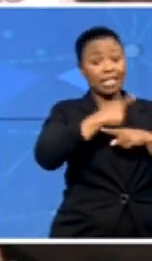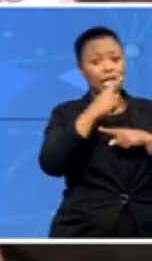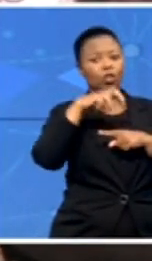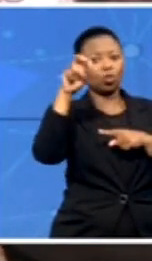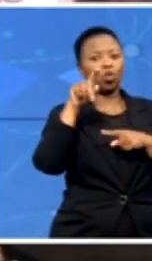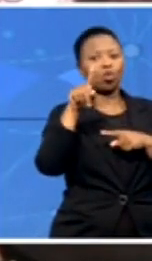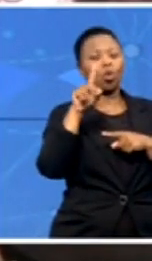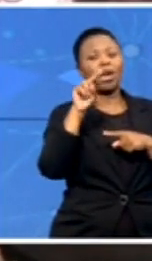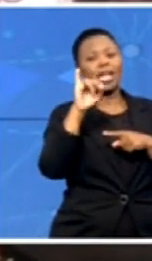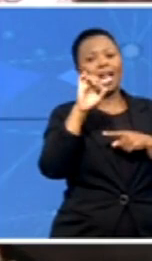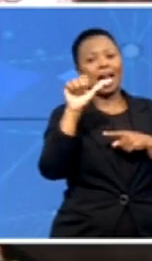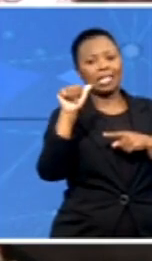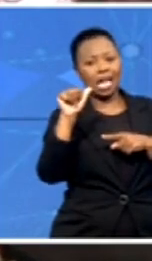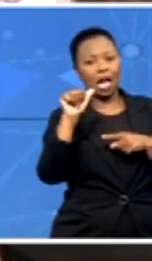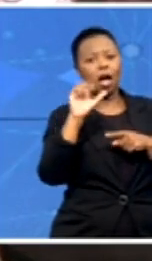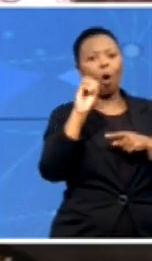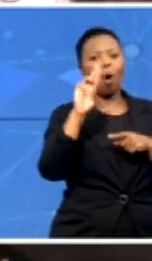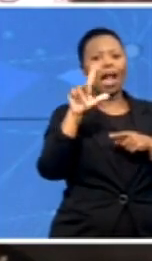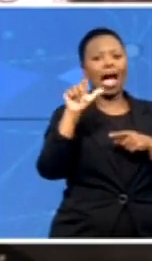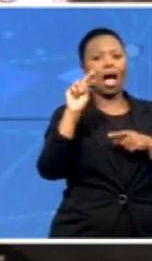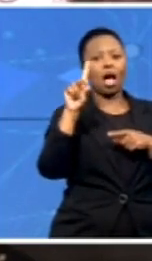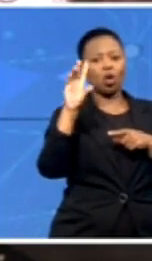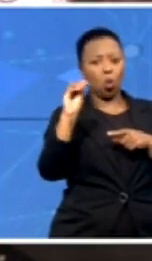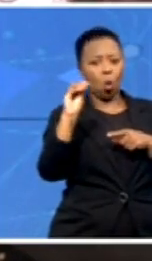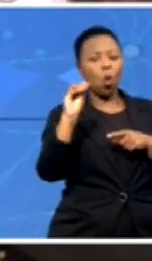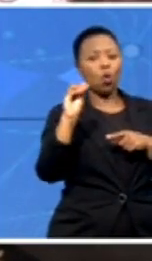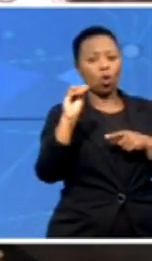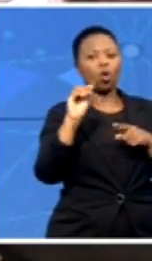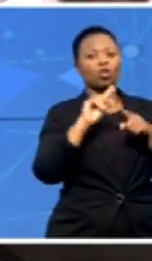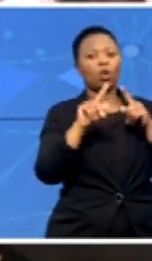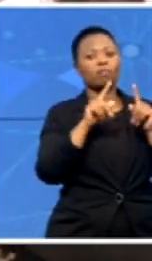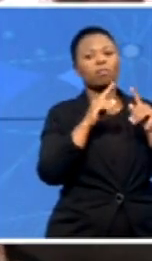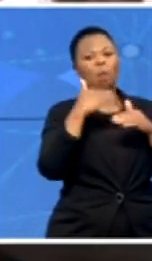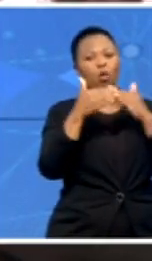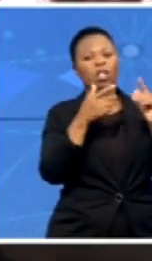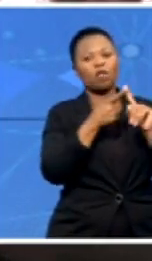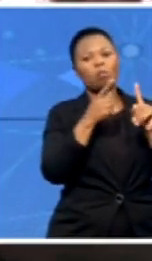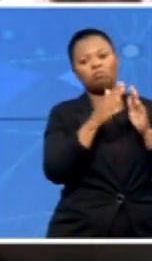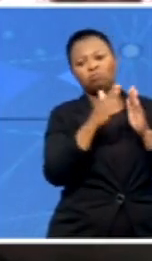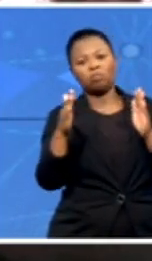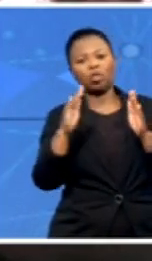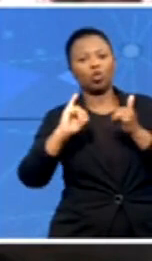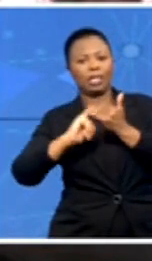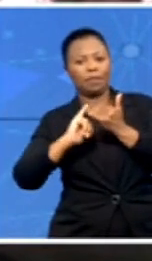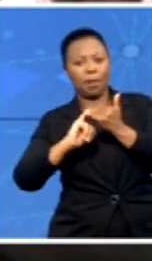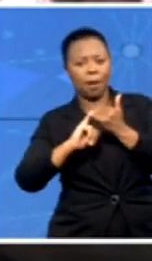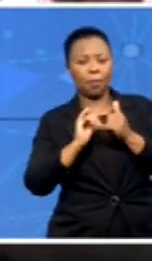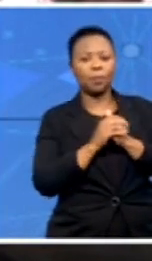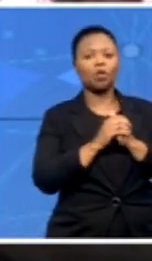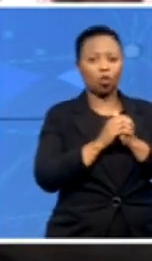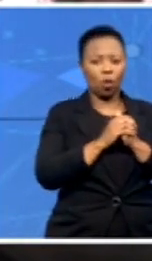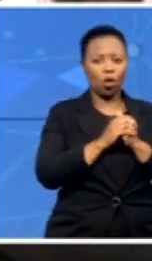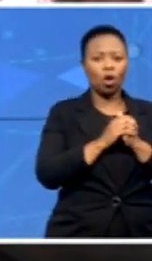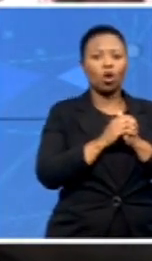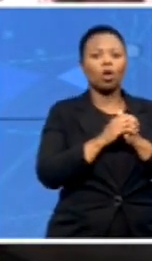be determined closer to September compared to the random dollar. Yeah, and then after that, we need to do the visa